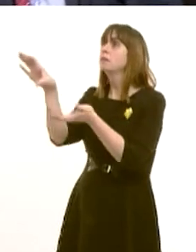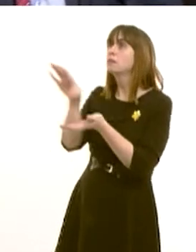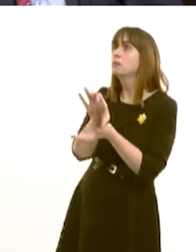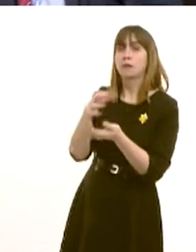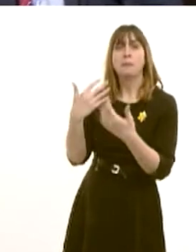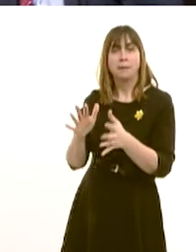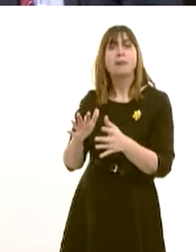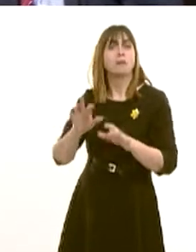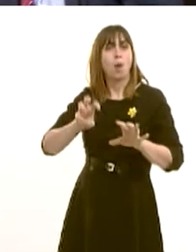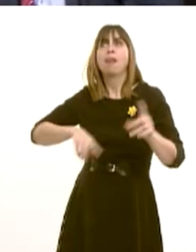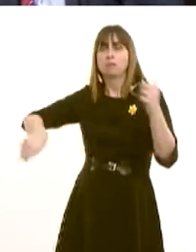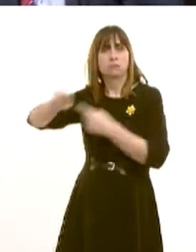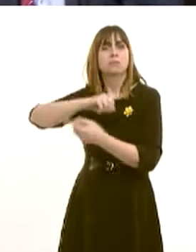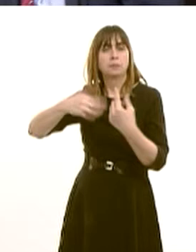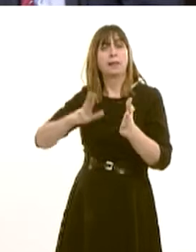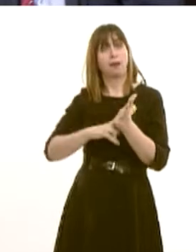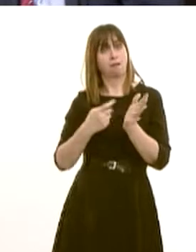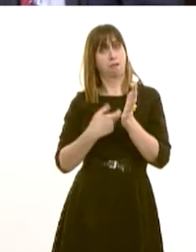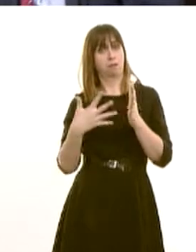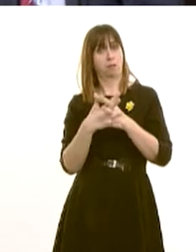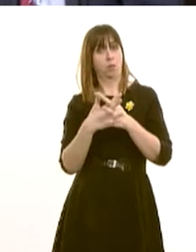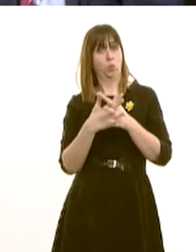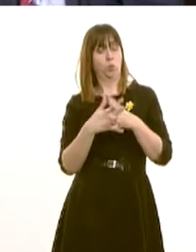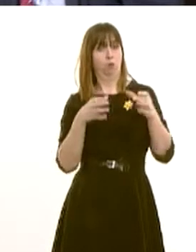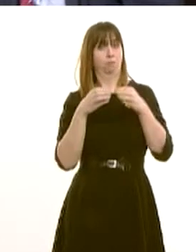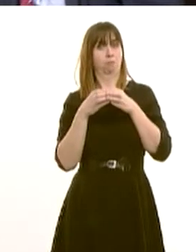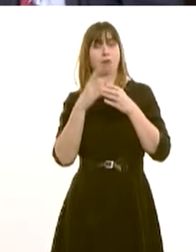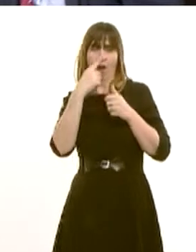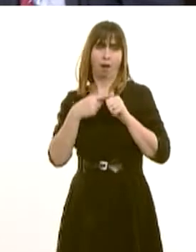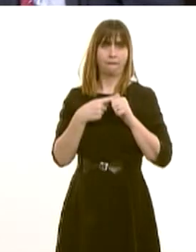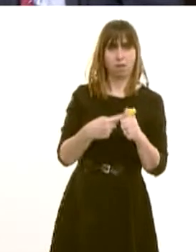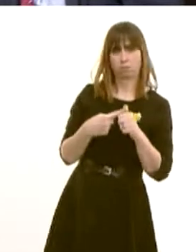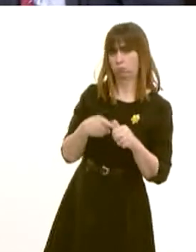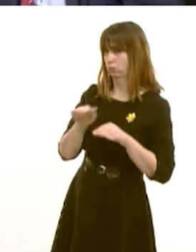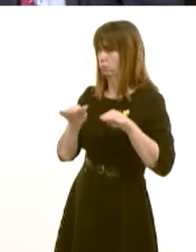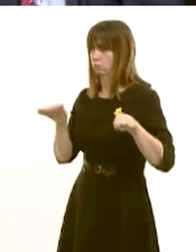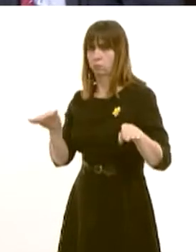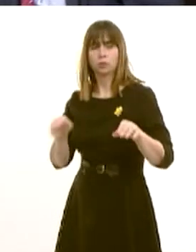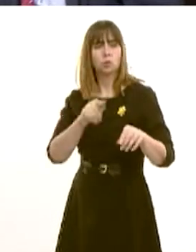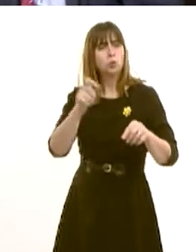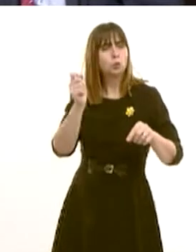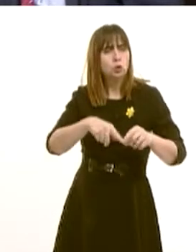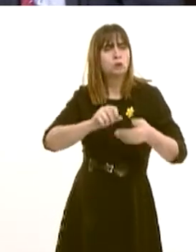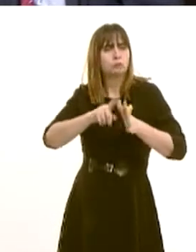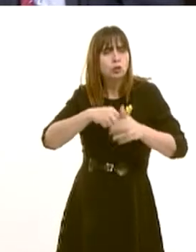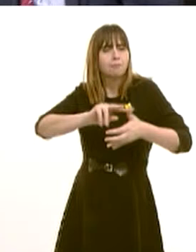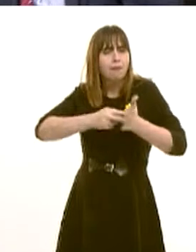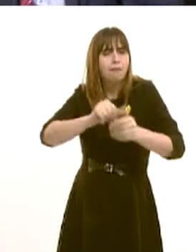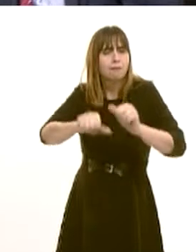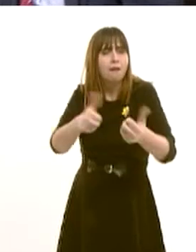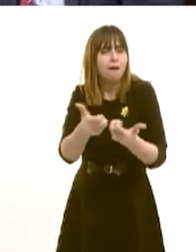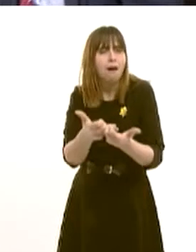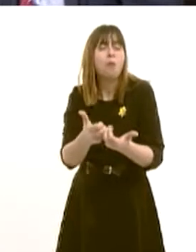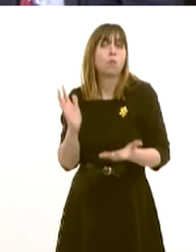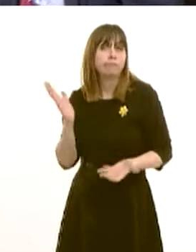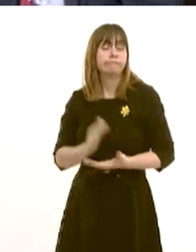successfully around Wales and NRW, of course, are also there to advise as to how flood schemes should be taken forward. Alan Fred Jones.